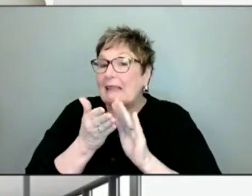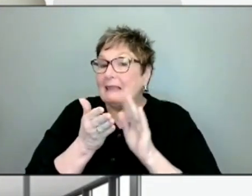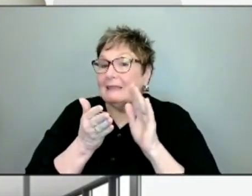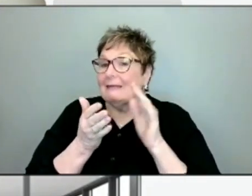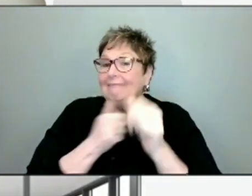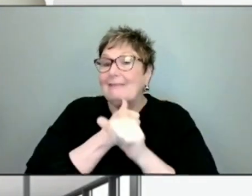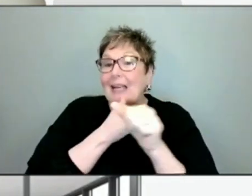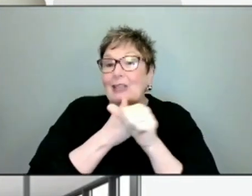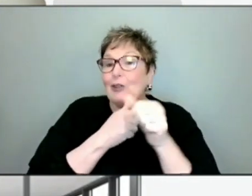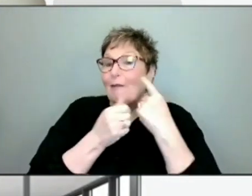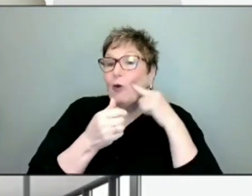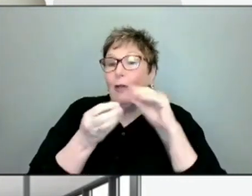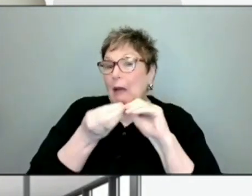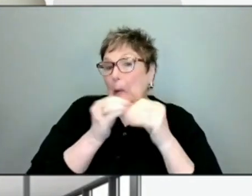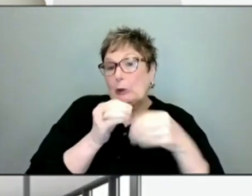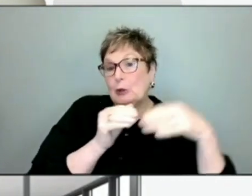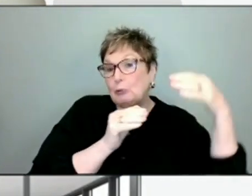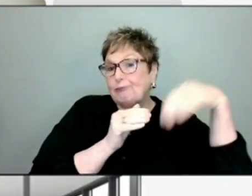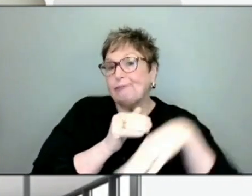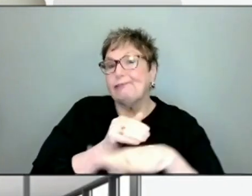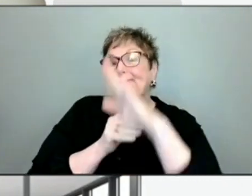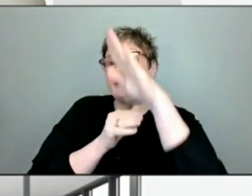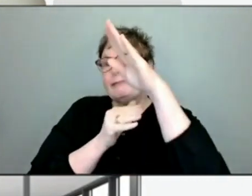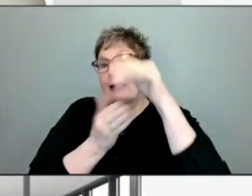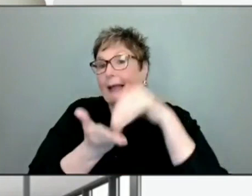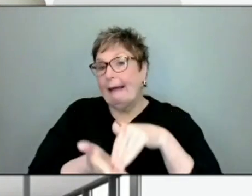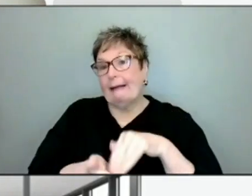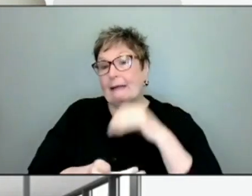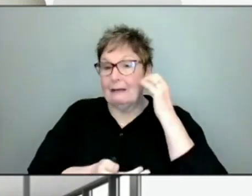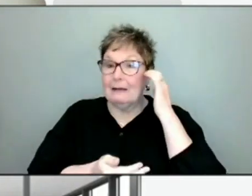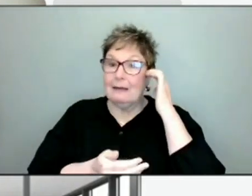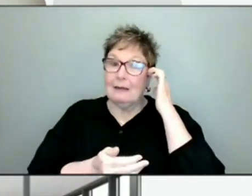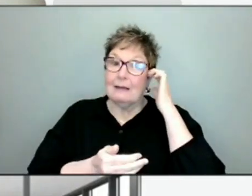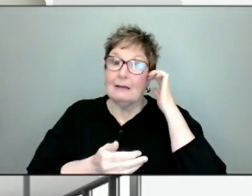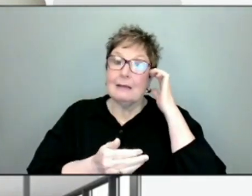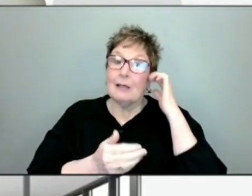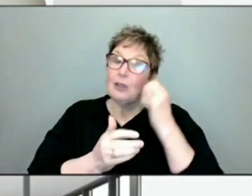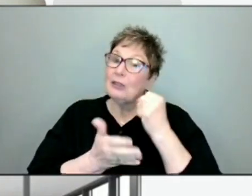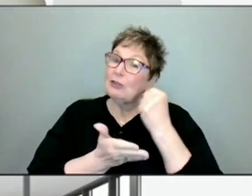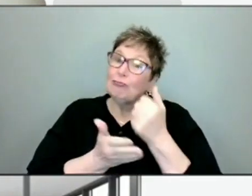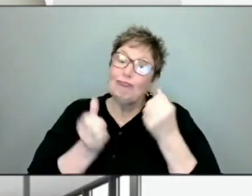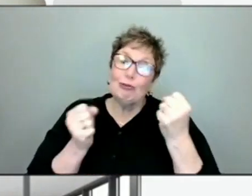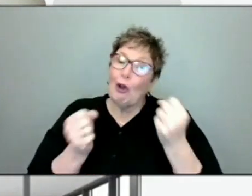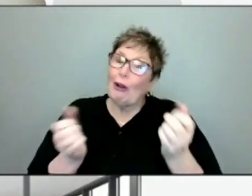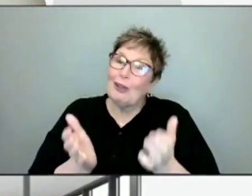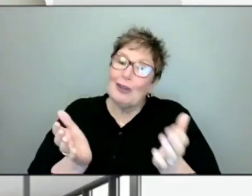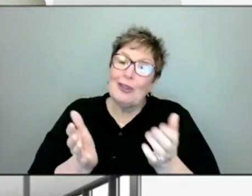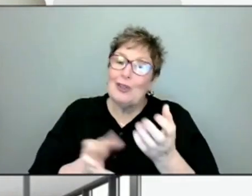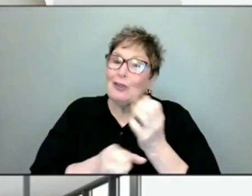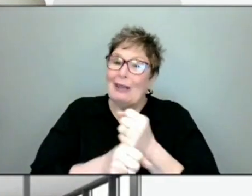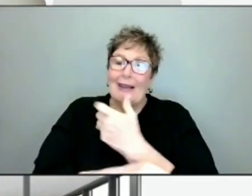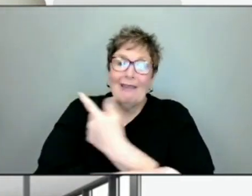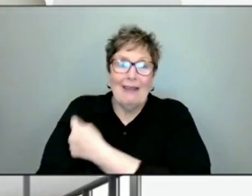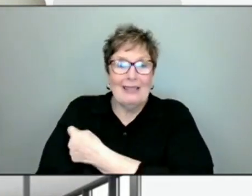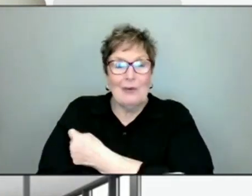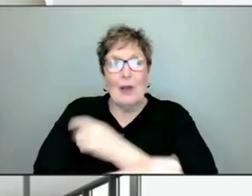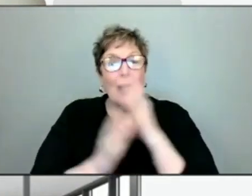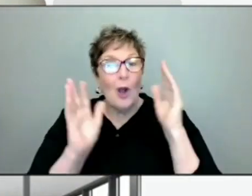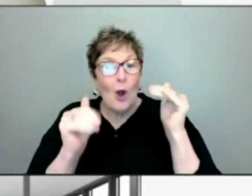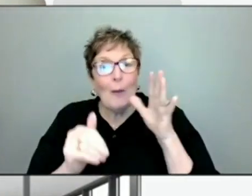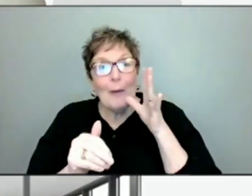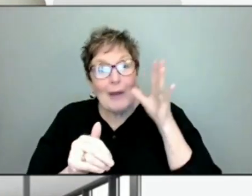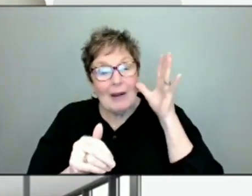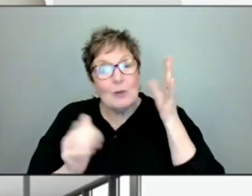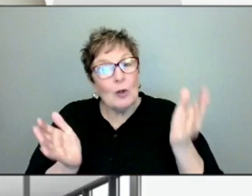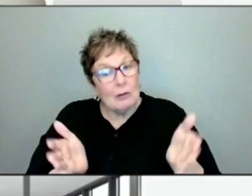of surges and increases. So we're just strongly encouraging people to get vaccinated. We hope that parents are going to step